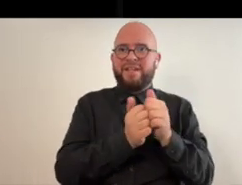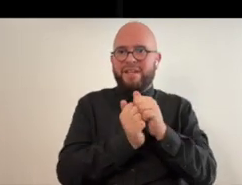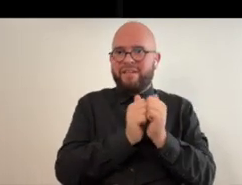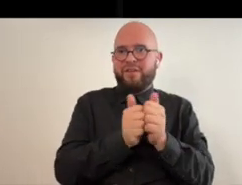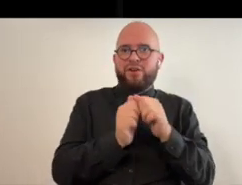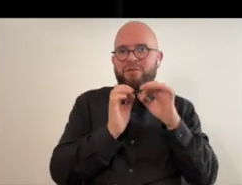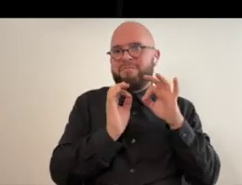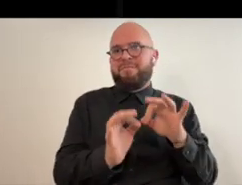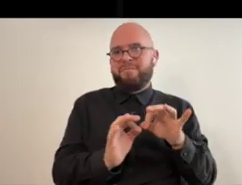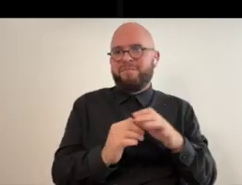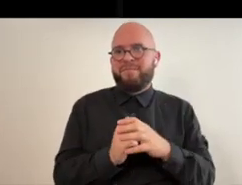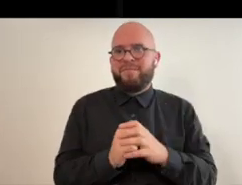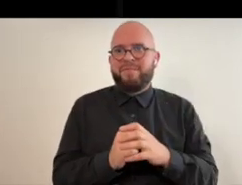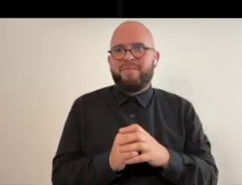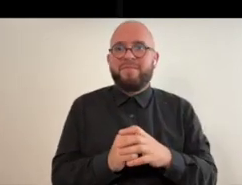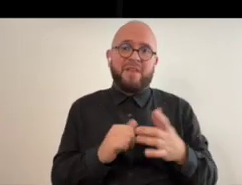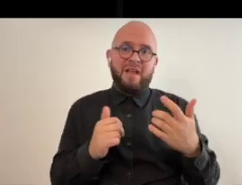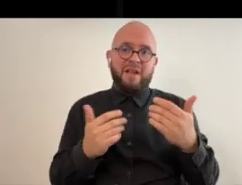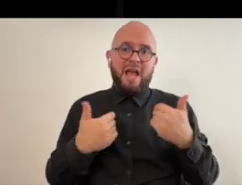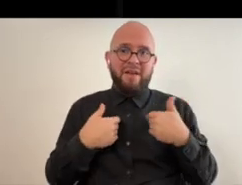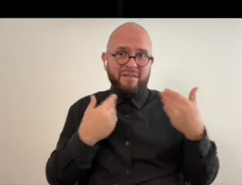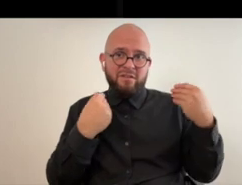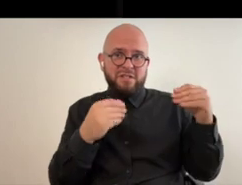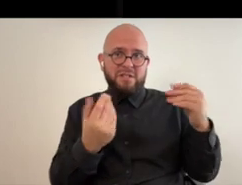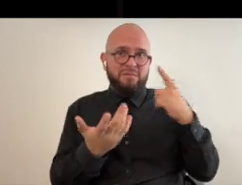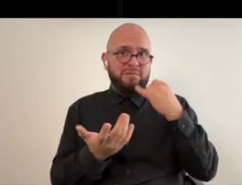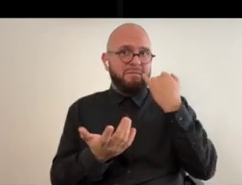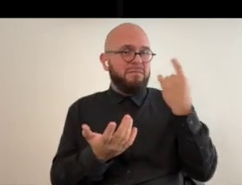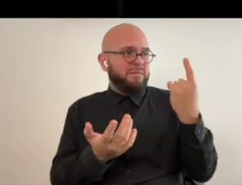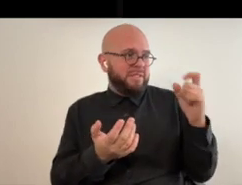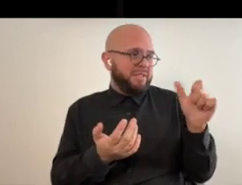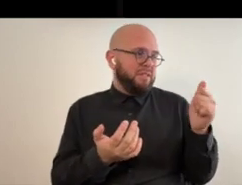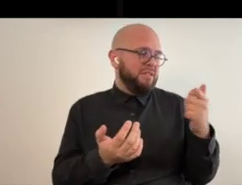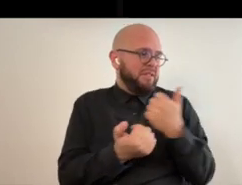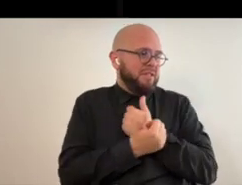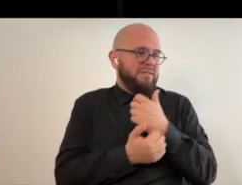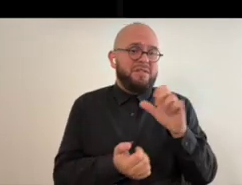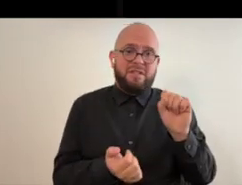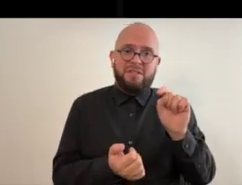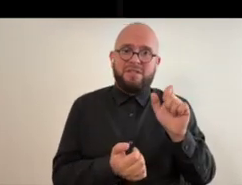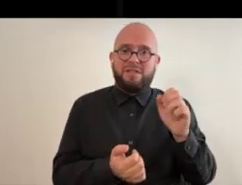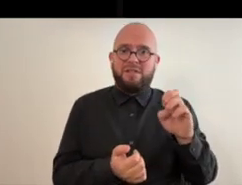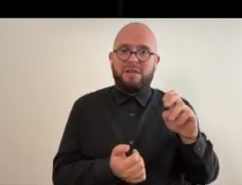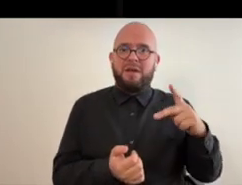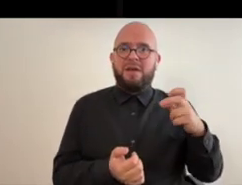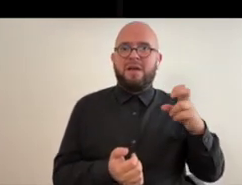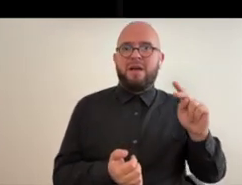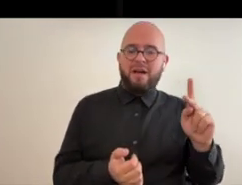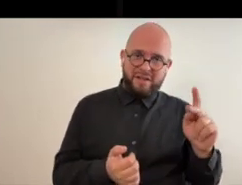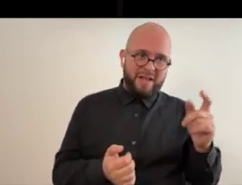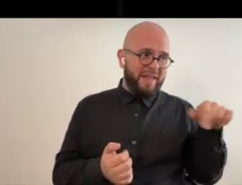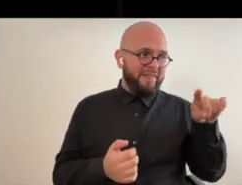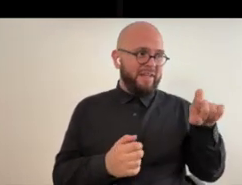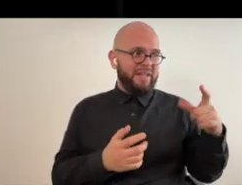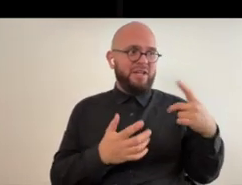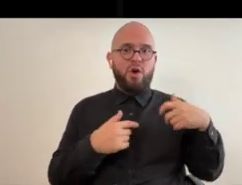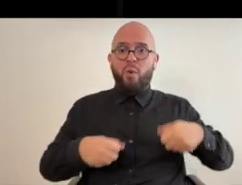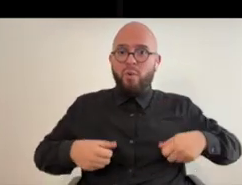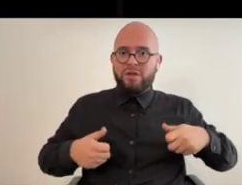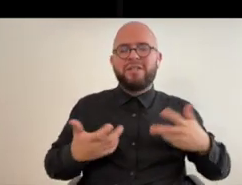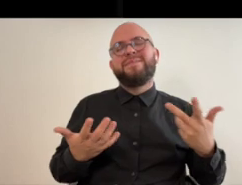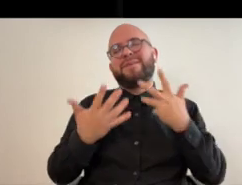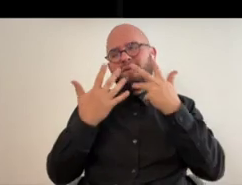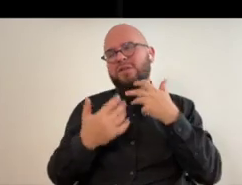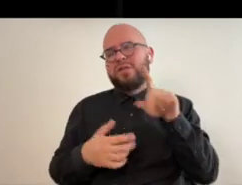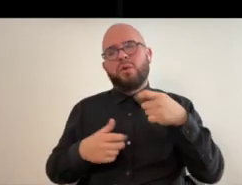off and um i do have it for sale because if somebody else loves steampunk and they need a wheelchair unfortunately